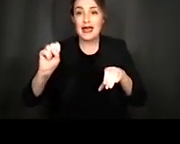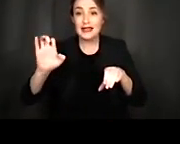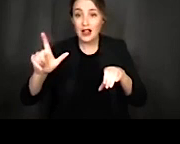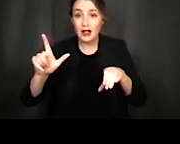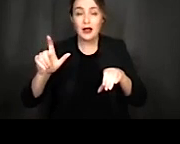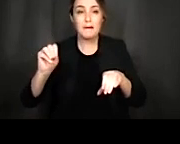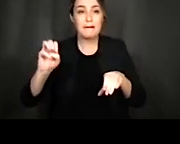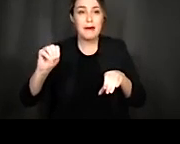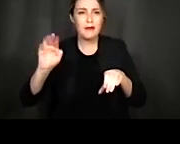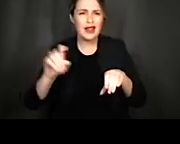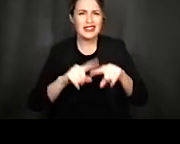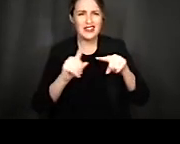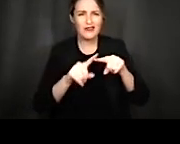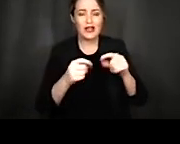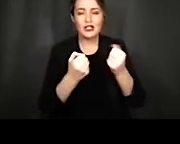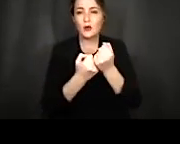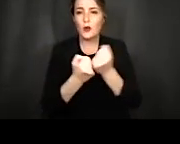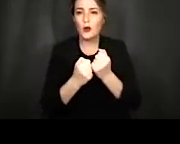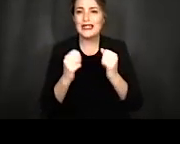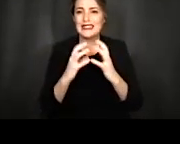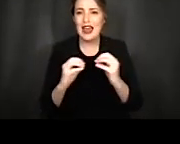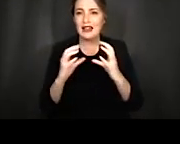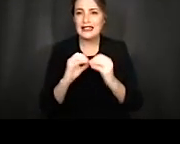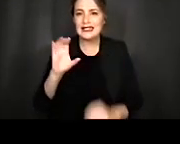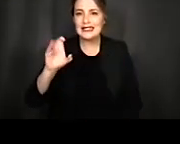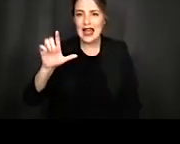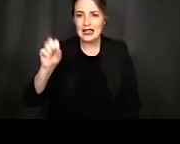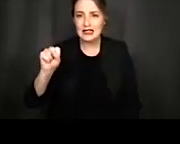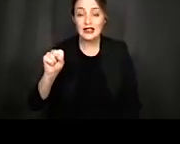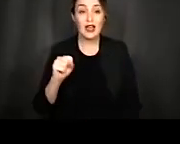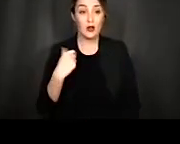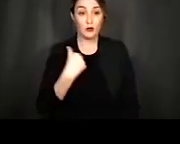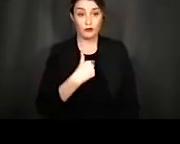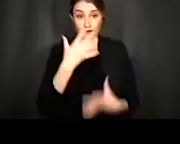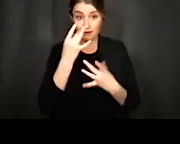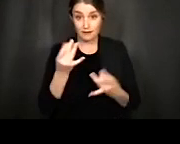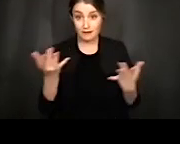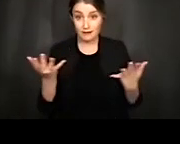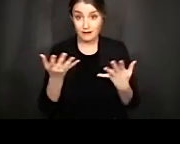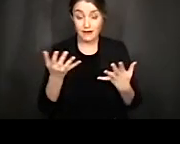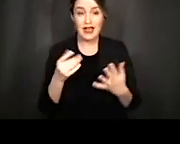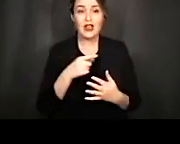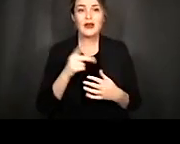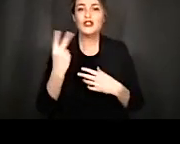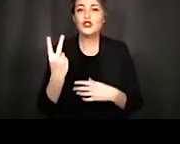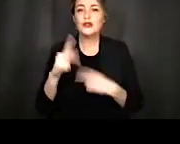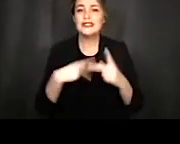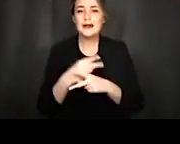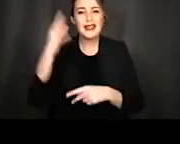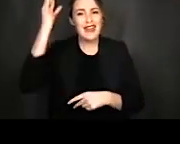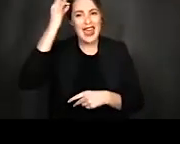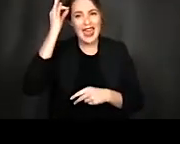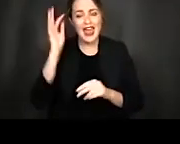bunch of different supporting cells, and the cells that we're interested in are these two types of hair cells.